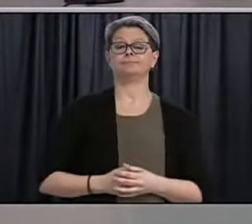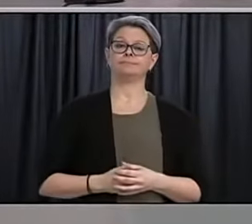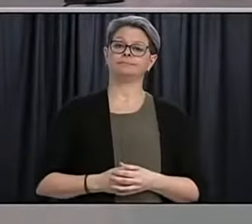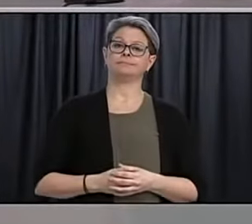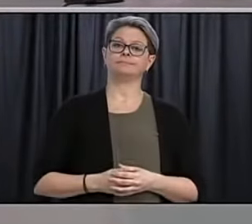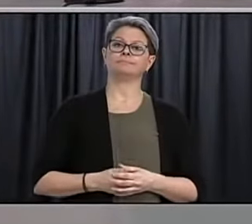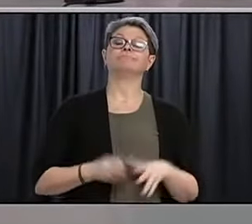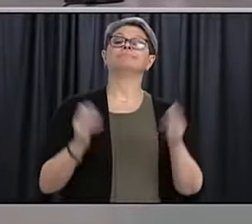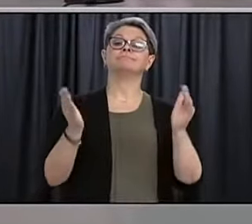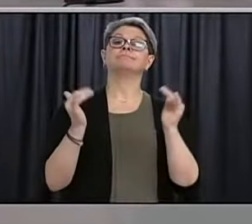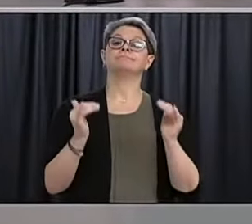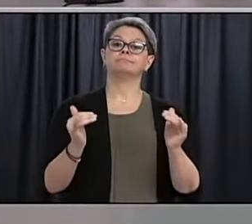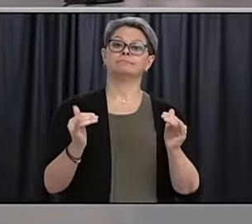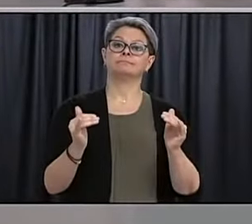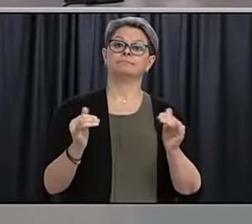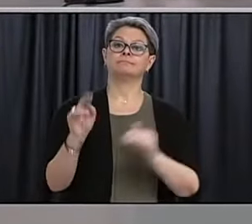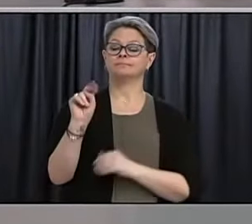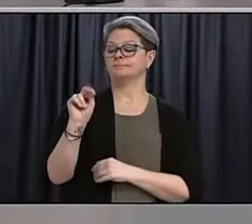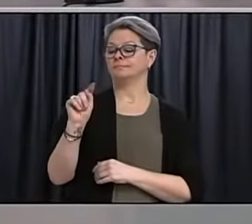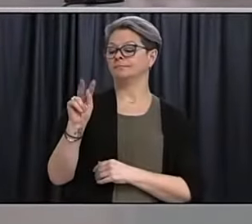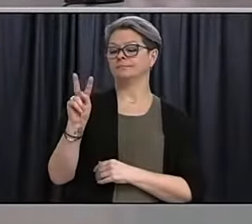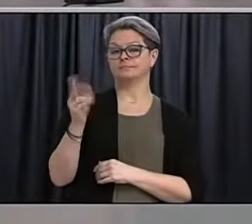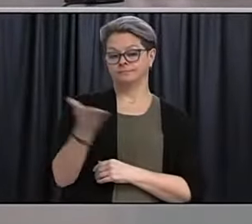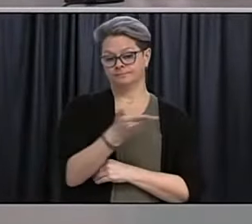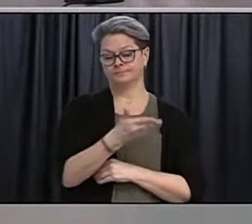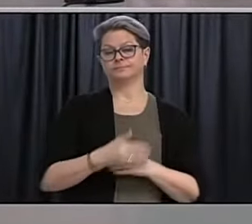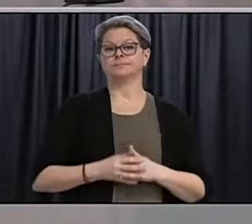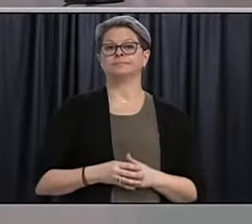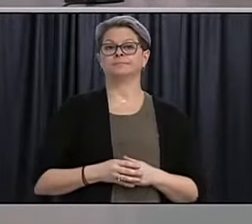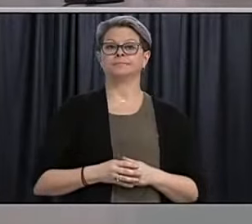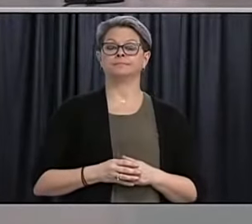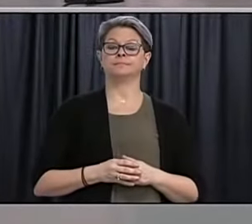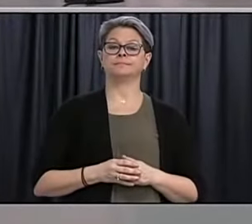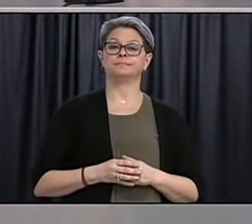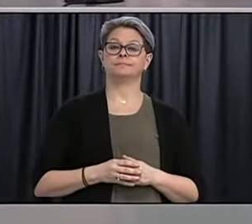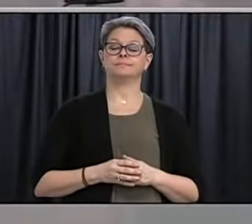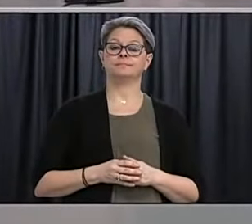Our next questions are from Kellyanne Roberts with NTV. Please go ahead.